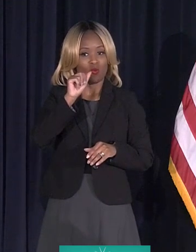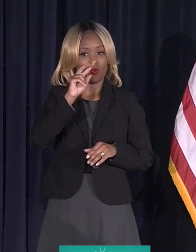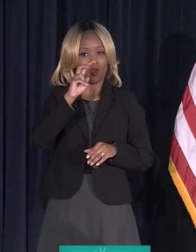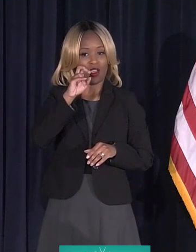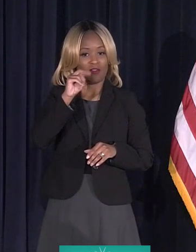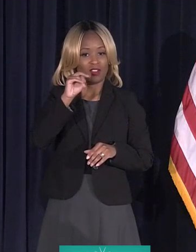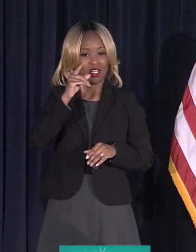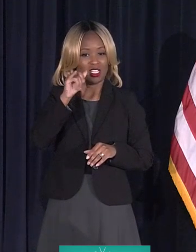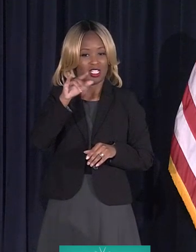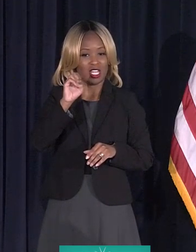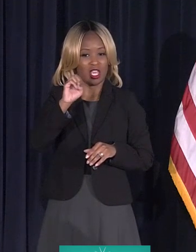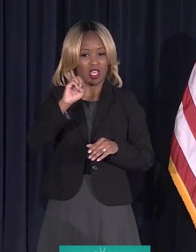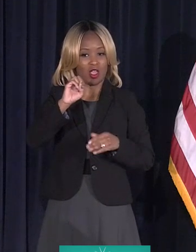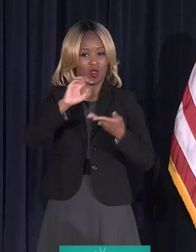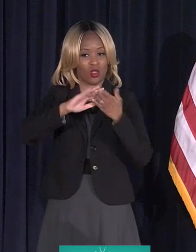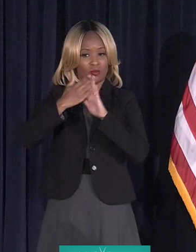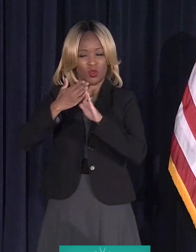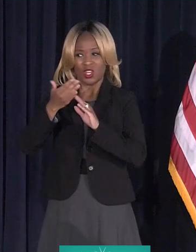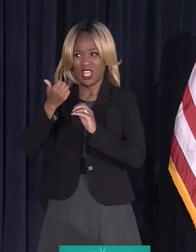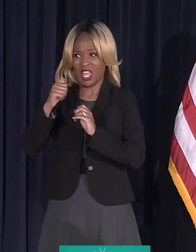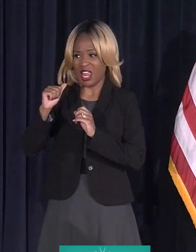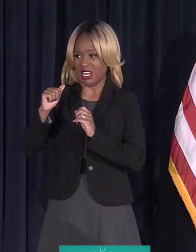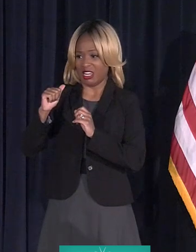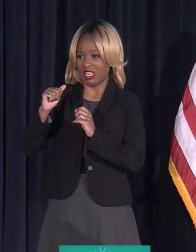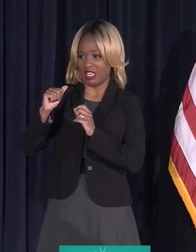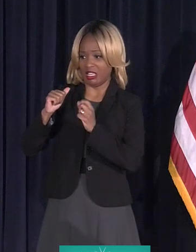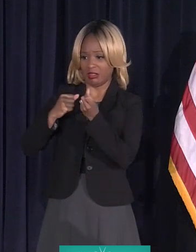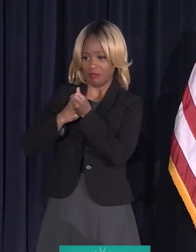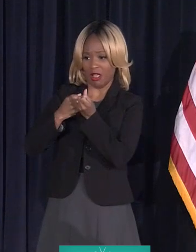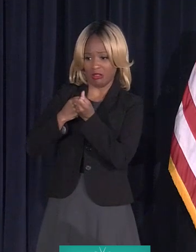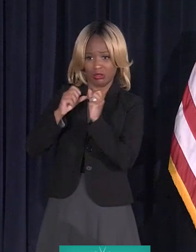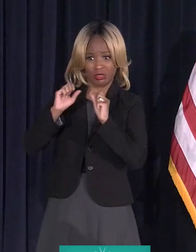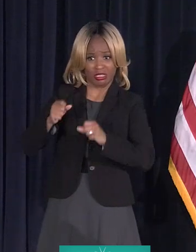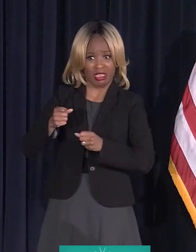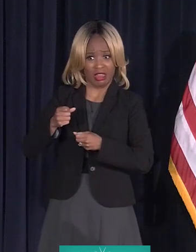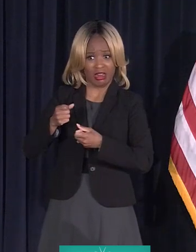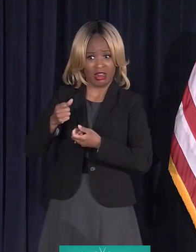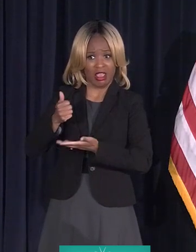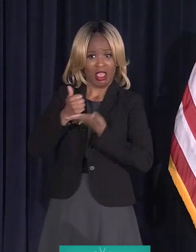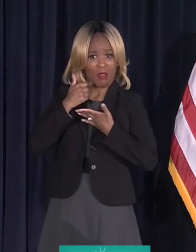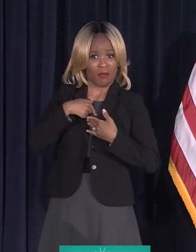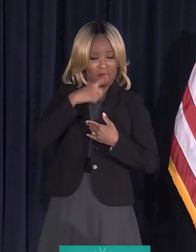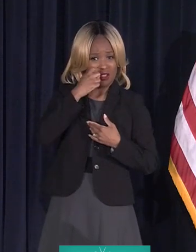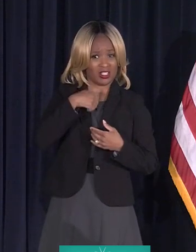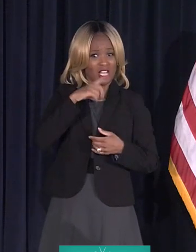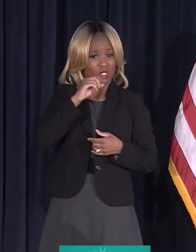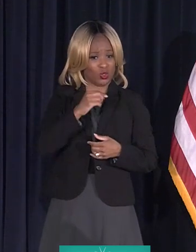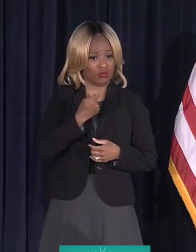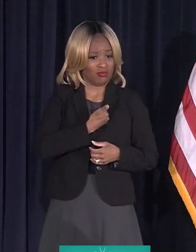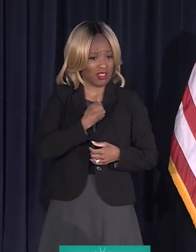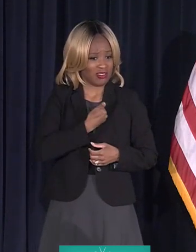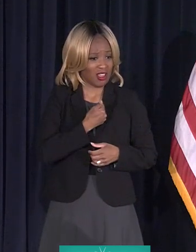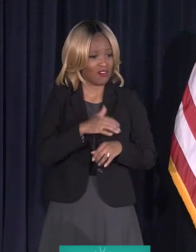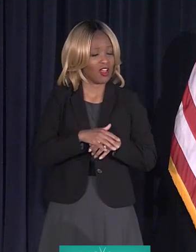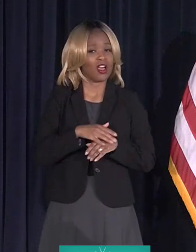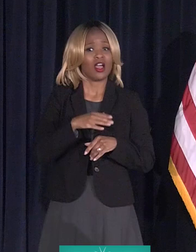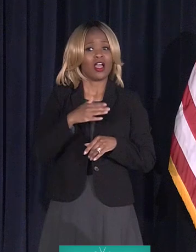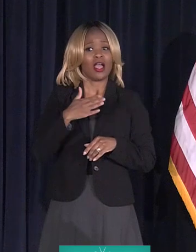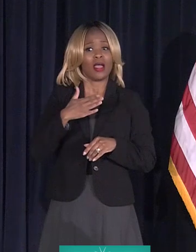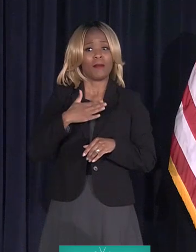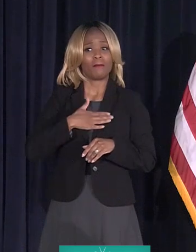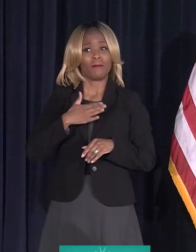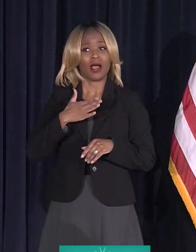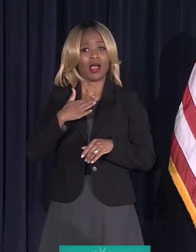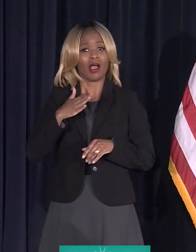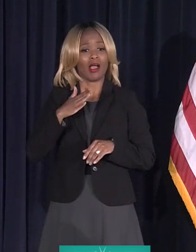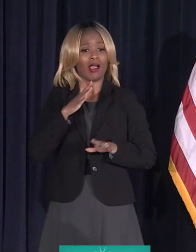there any sponsorships that can, you know, help me? Because I'm doing this by myself. And tomorrow is Pet Pantry Pickup. And my poor van,